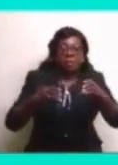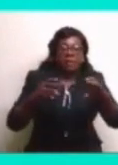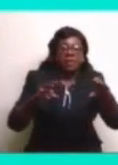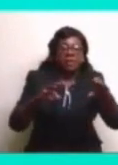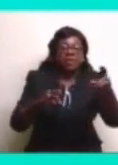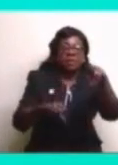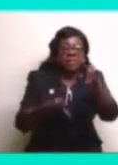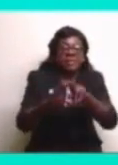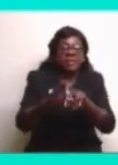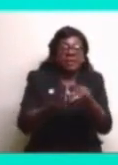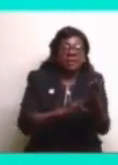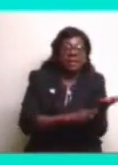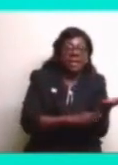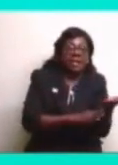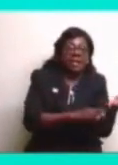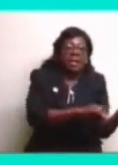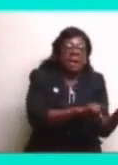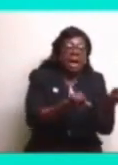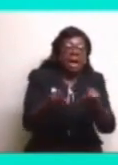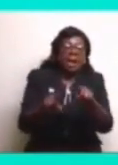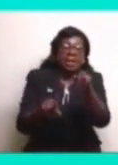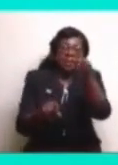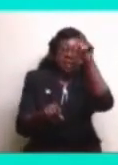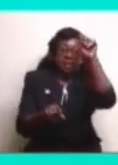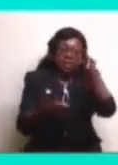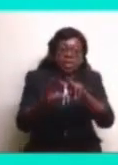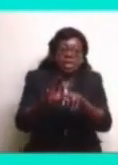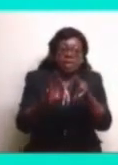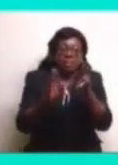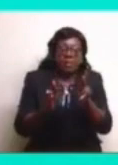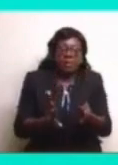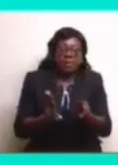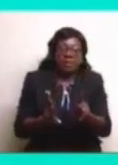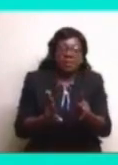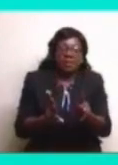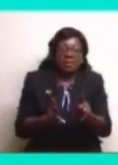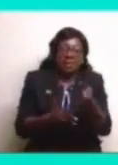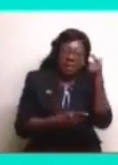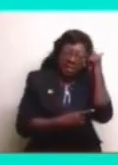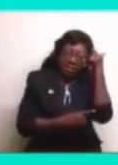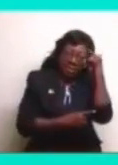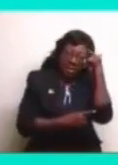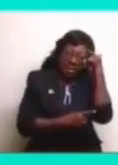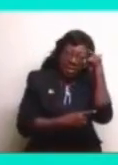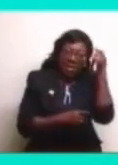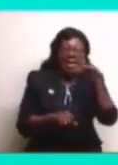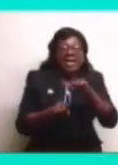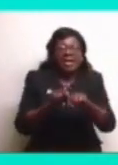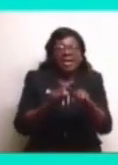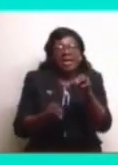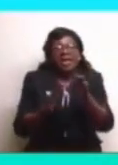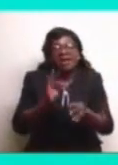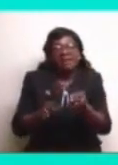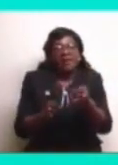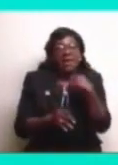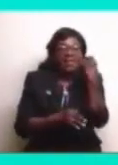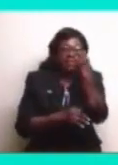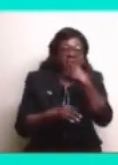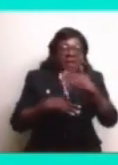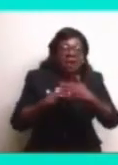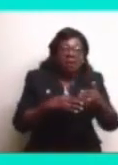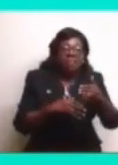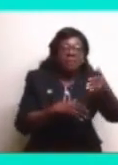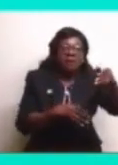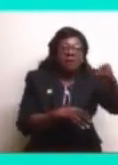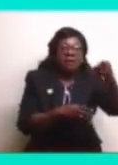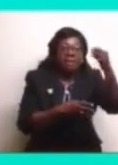sitting there as chair and I'm praying to myself. I'm saying, you know, if I get to speak after Ali, nobody's going to be in the room